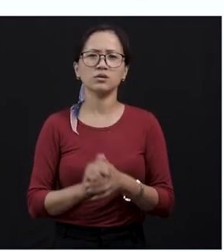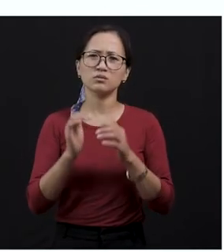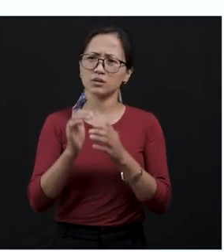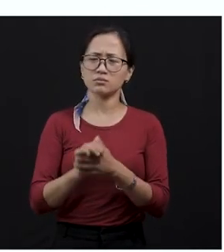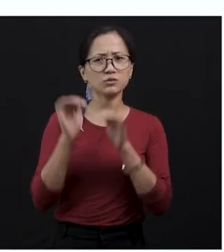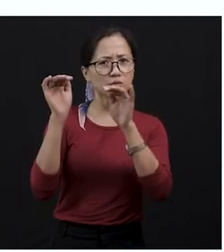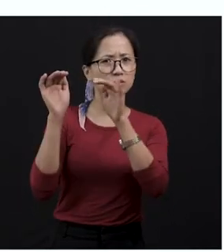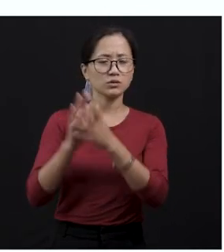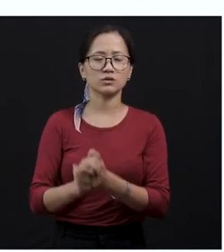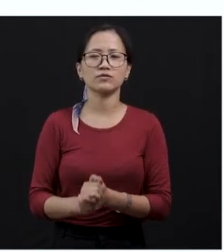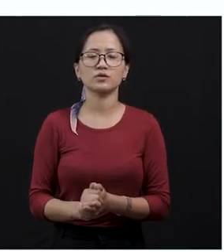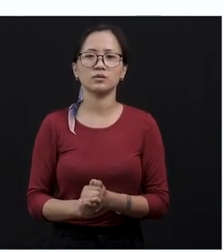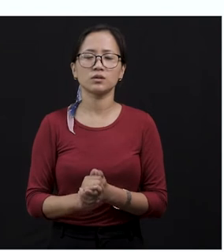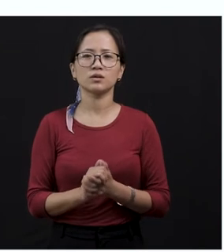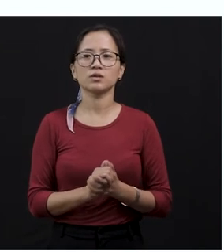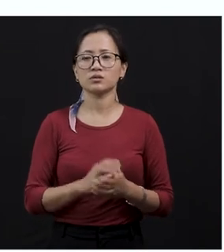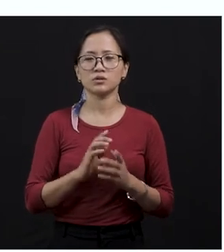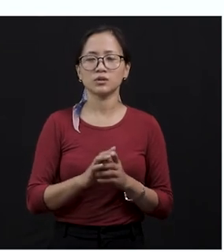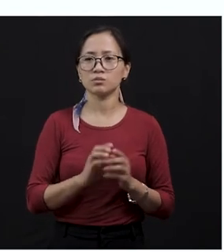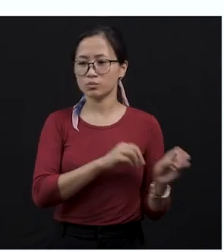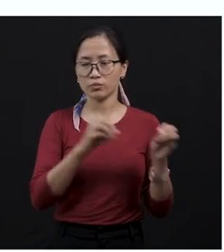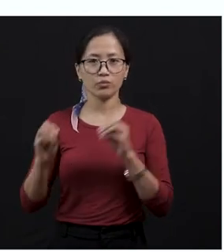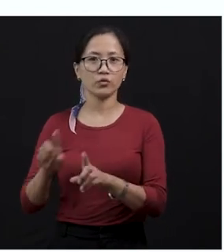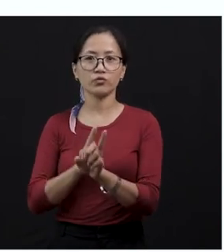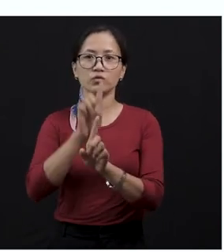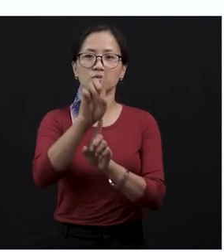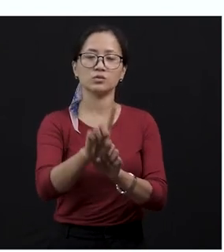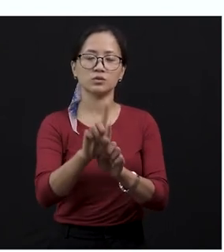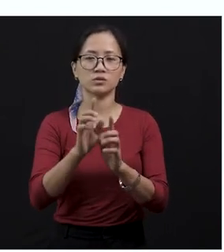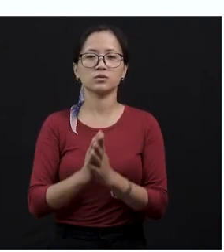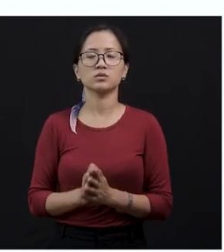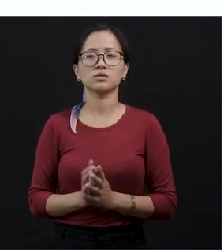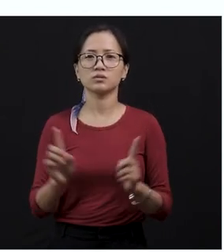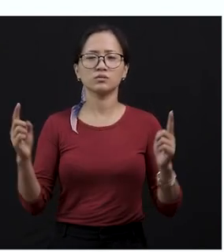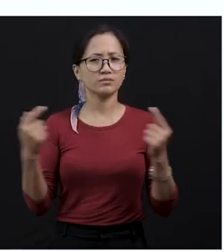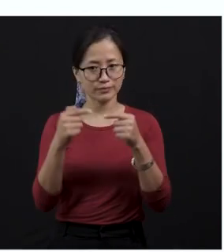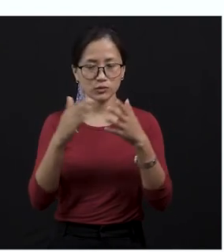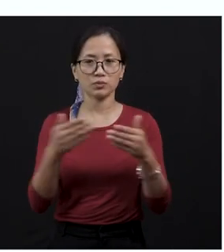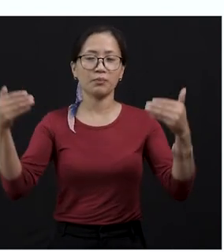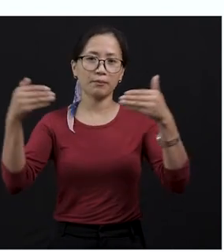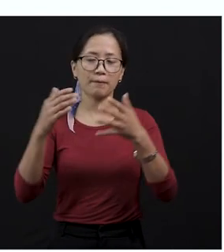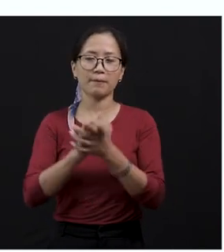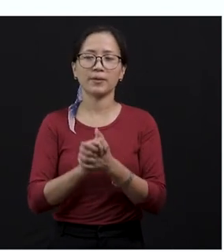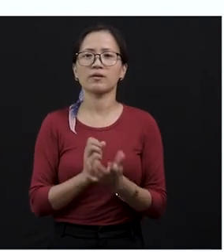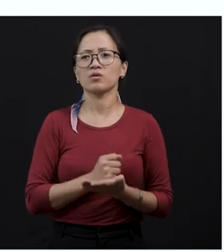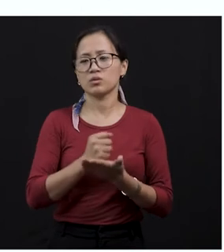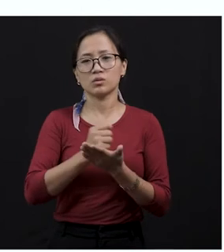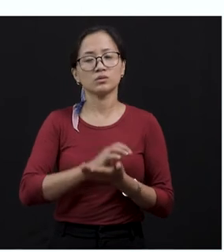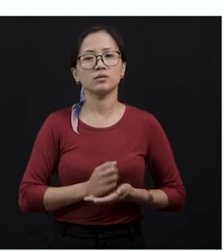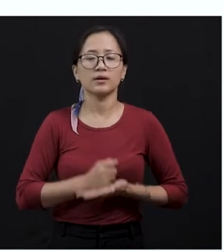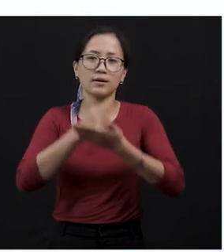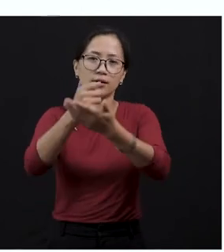the mangoose. And so they move towards the cobra bat coli that sometimes you may even want to help one of your friends, but that